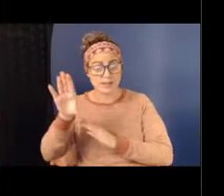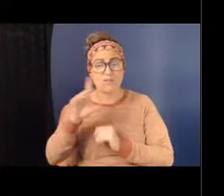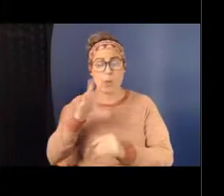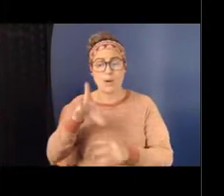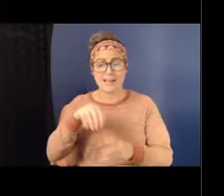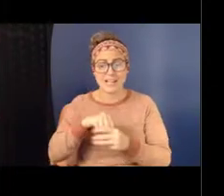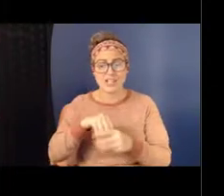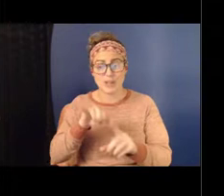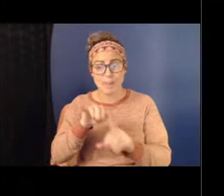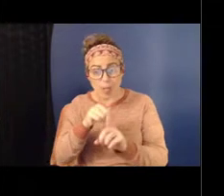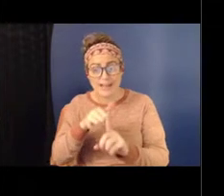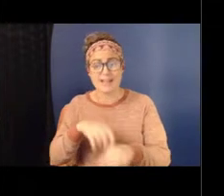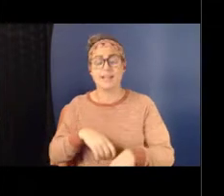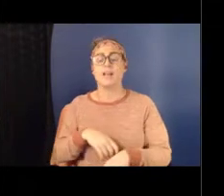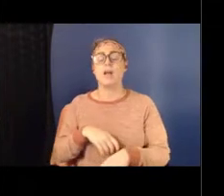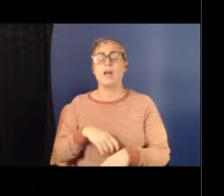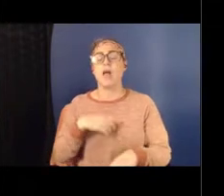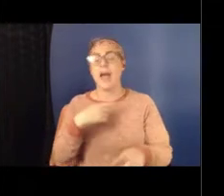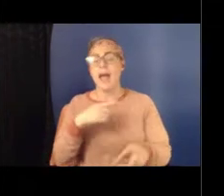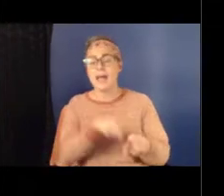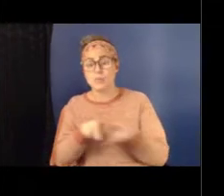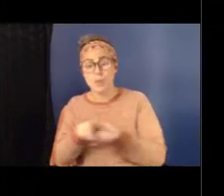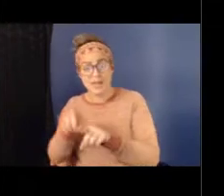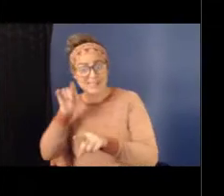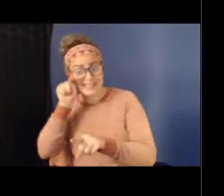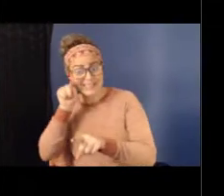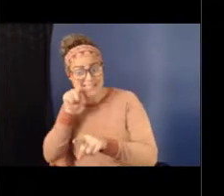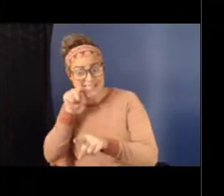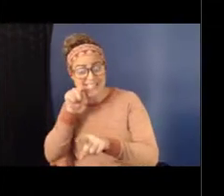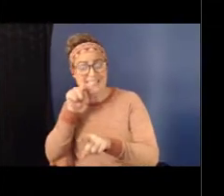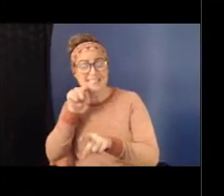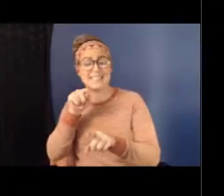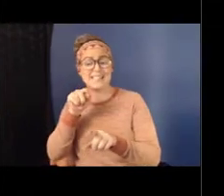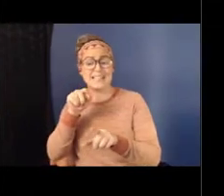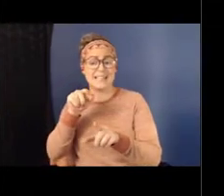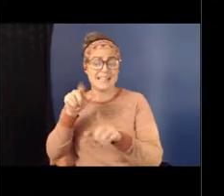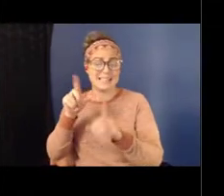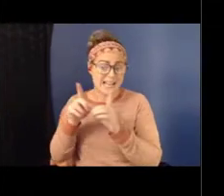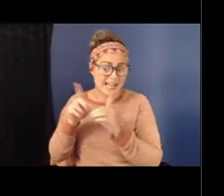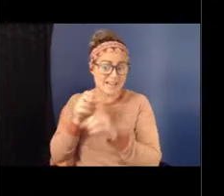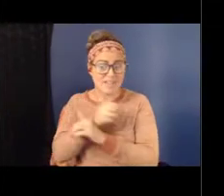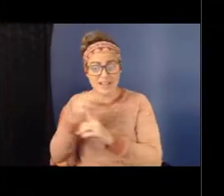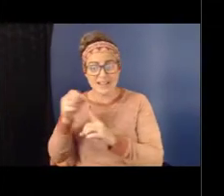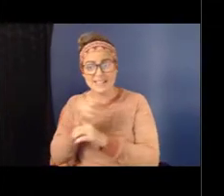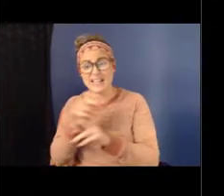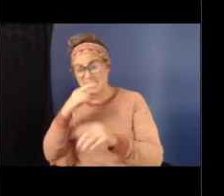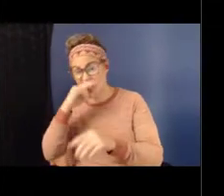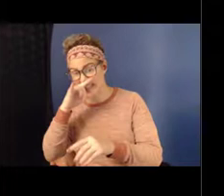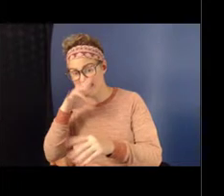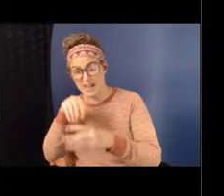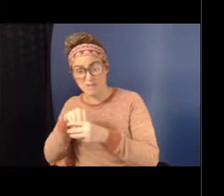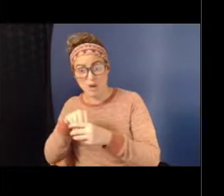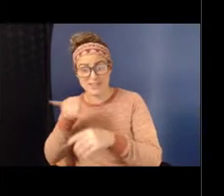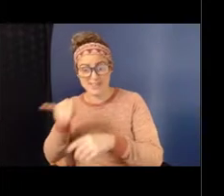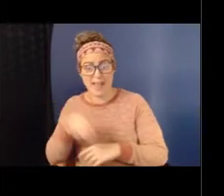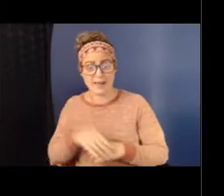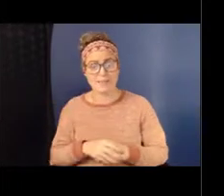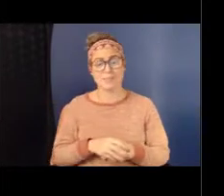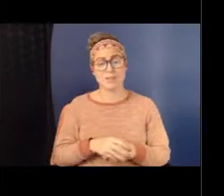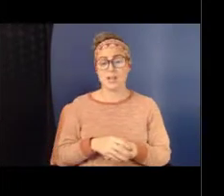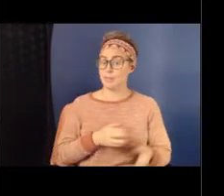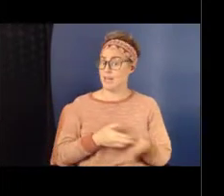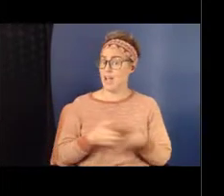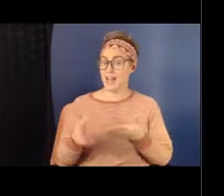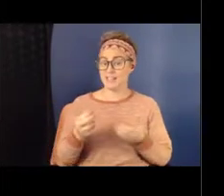engaged in sexual harassment and teen dating violence. So, early on, we saw this connection and actually, to be honest, many of you are advocates.